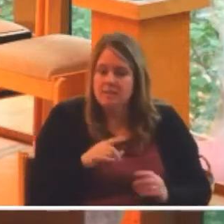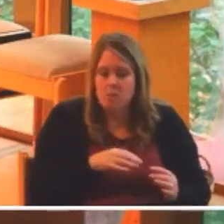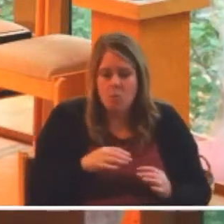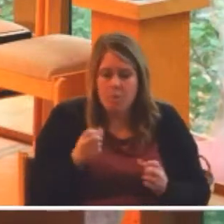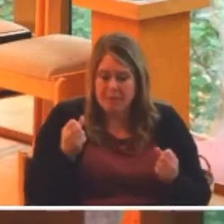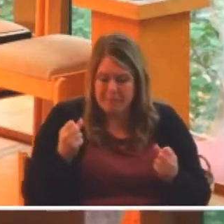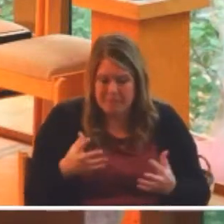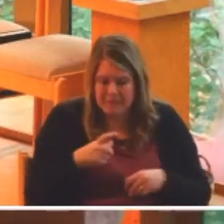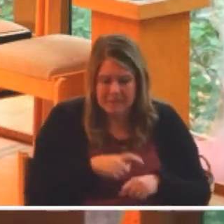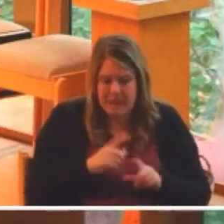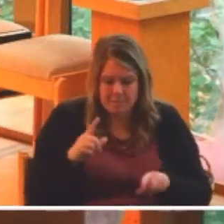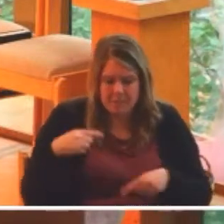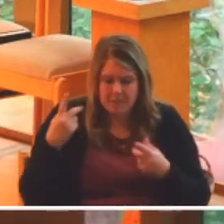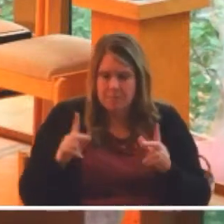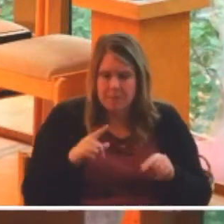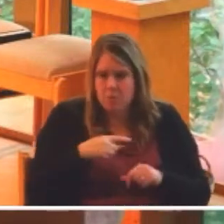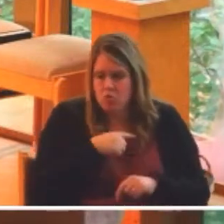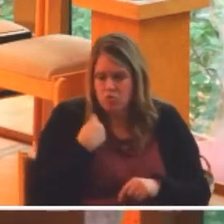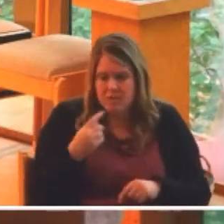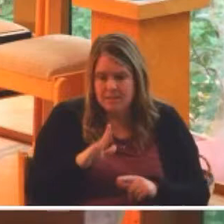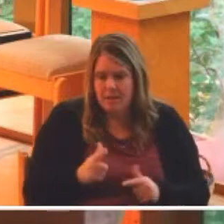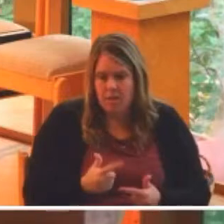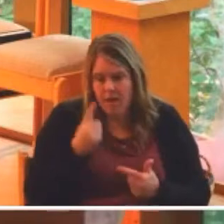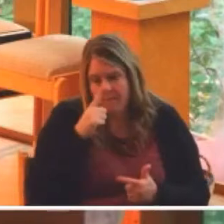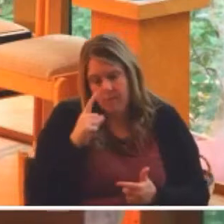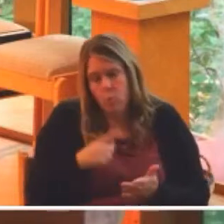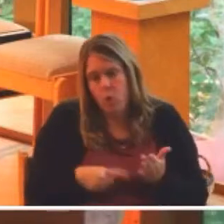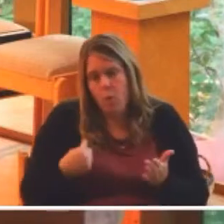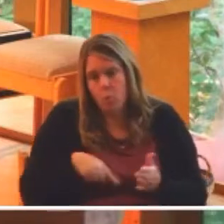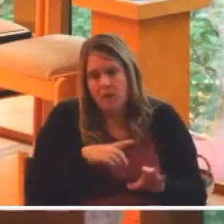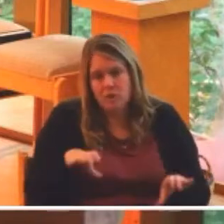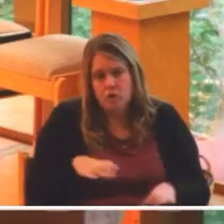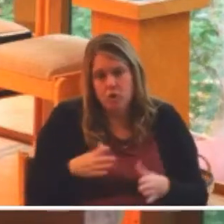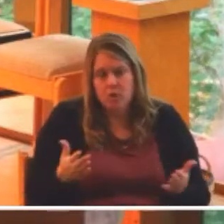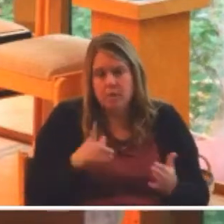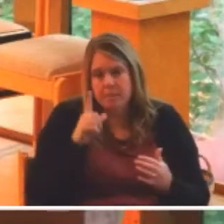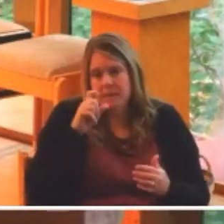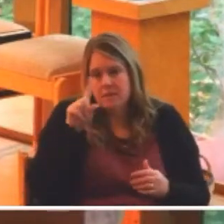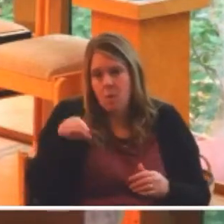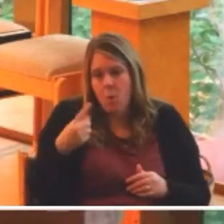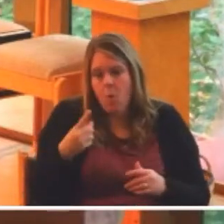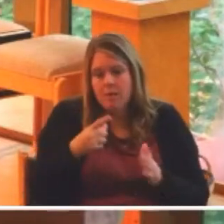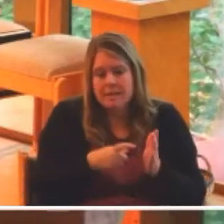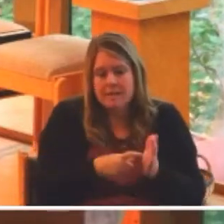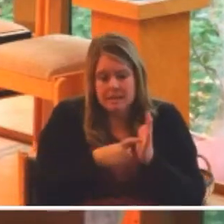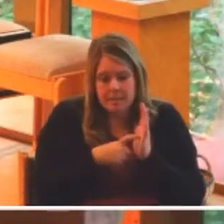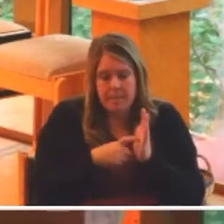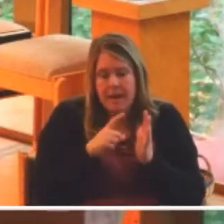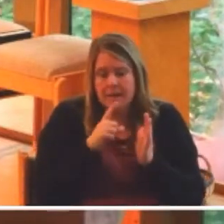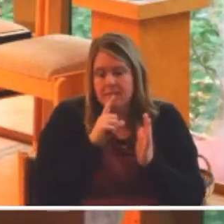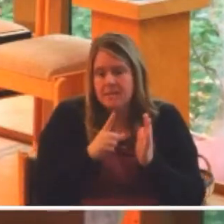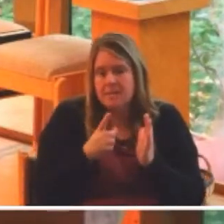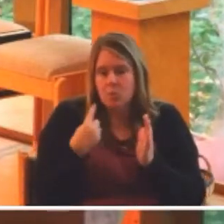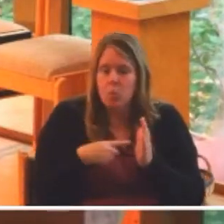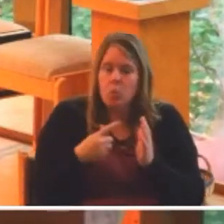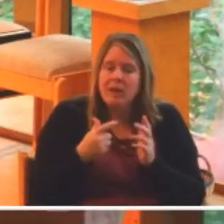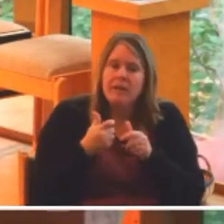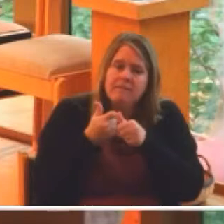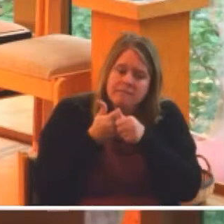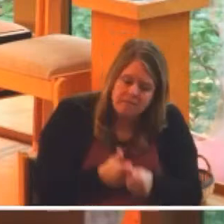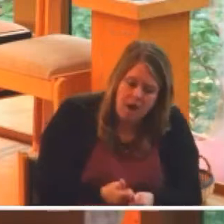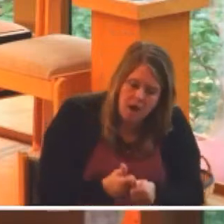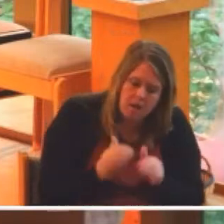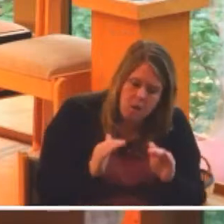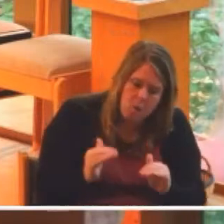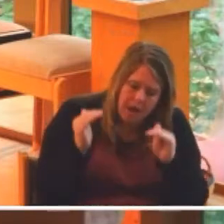people have risked their lives for what we do here, because their only demand is that we might live up to our highest ideals, that in this